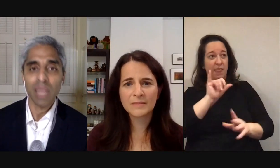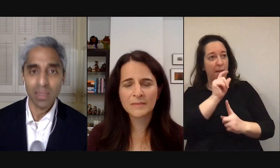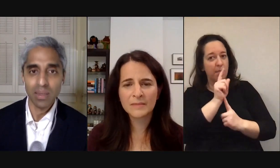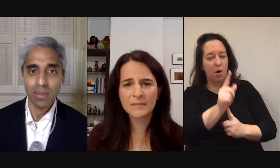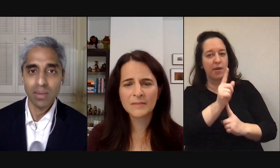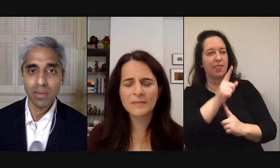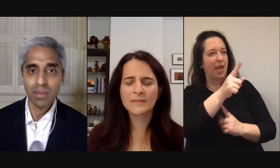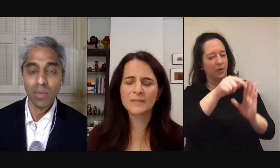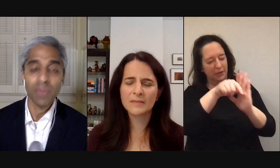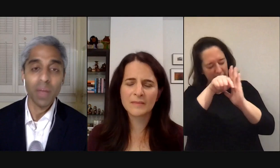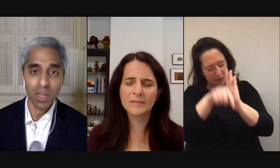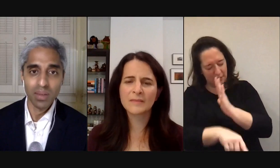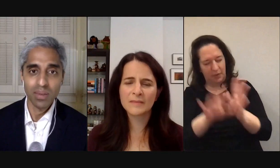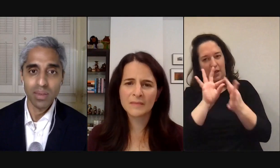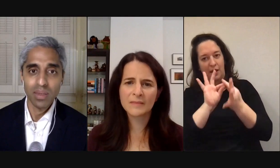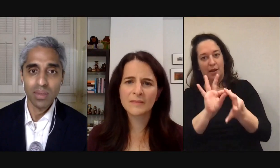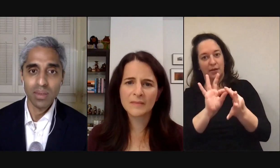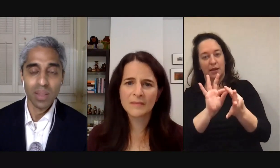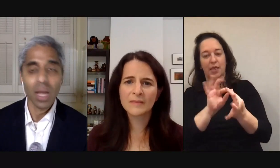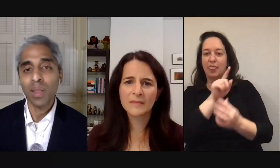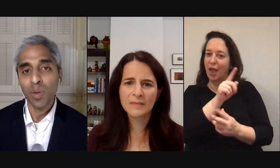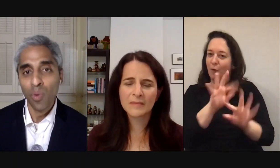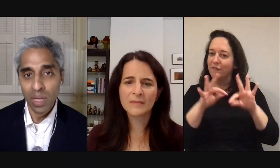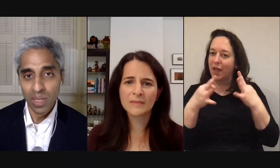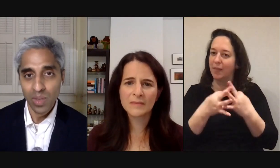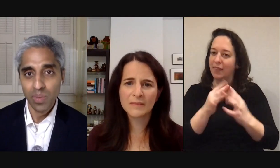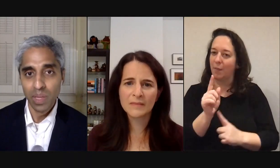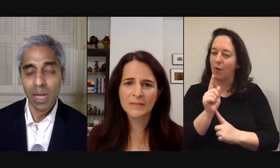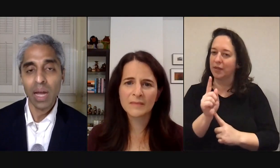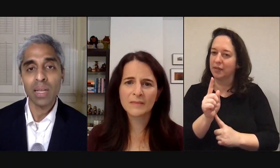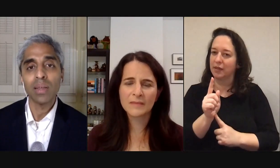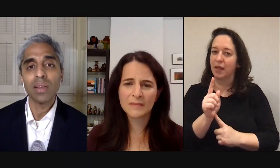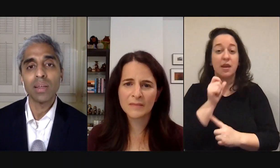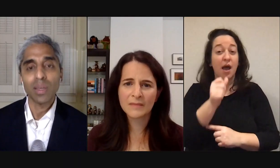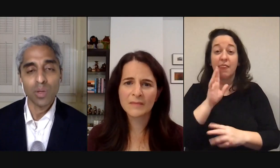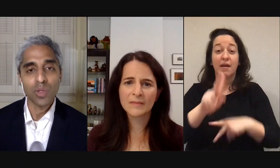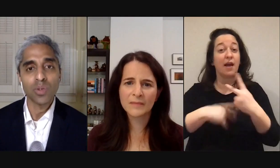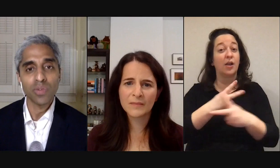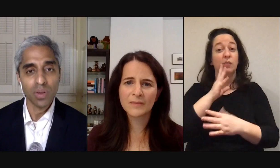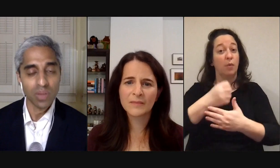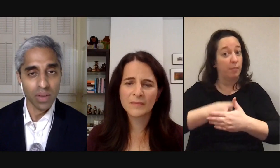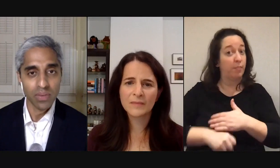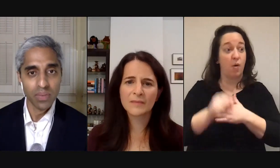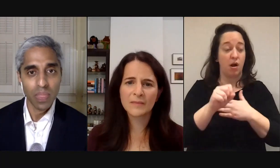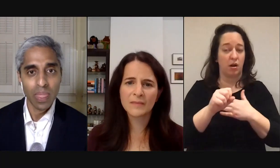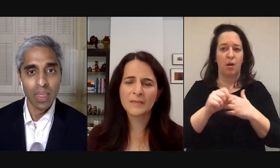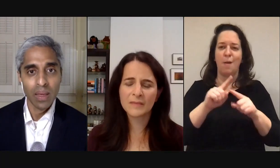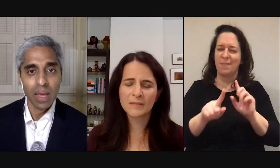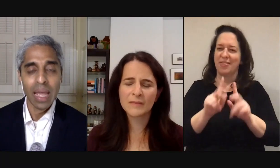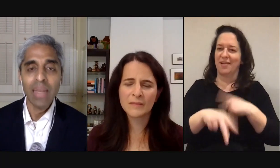deeply connected they were family not the kind that you're born into but the kind that you choose for yourself